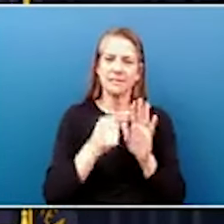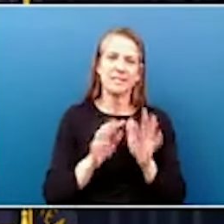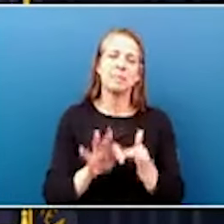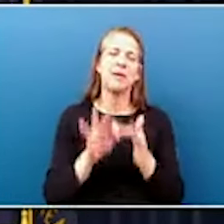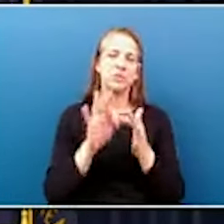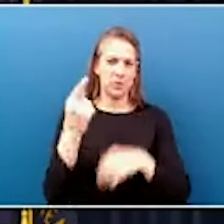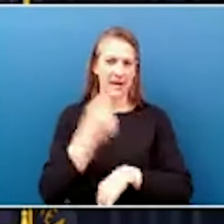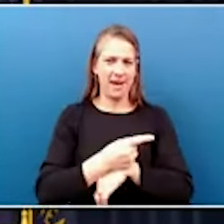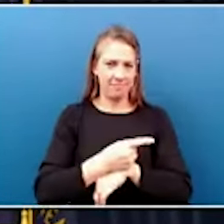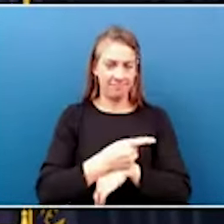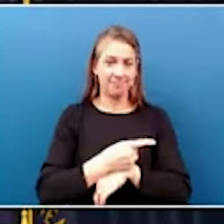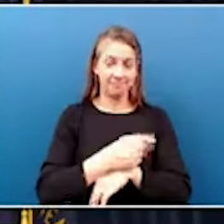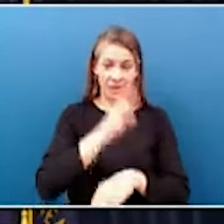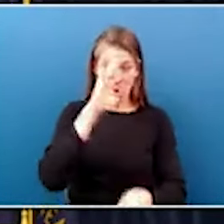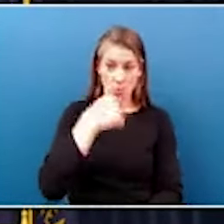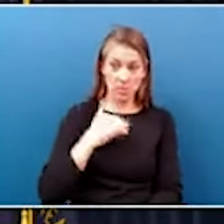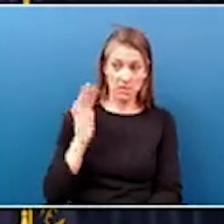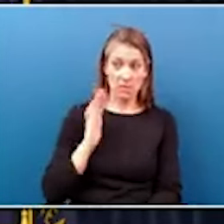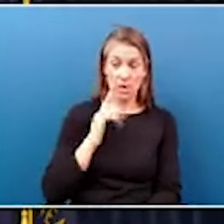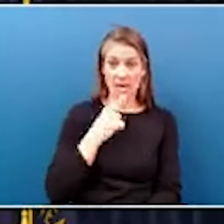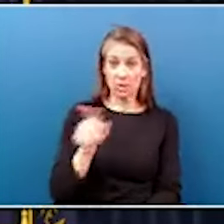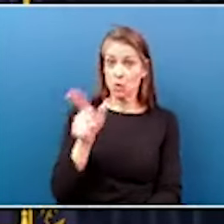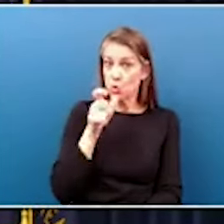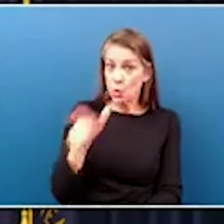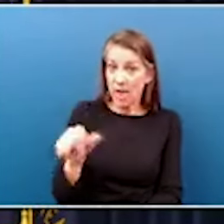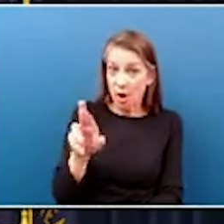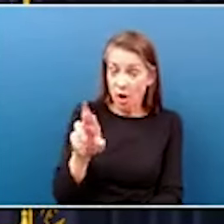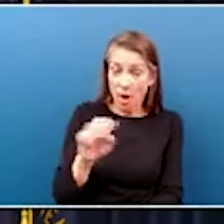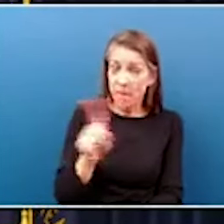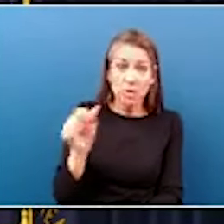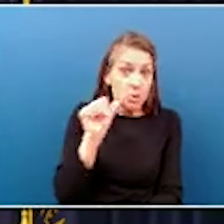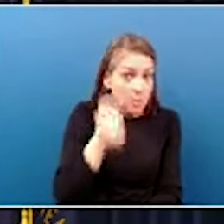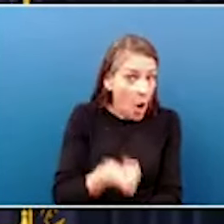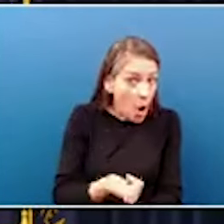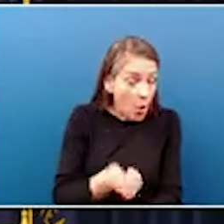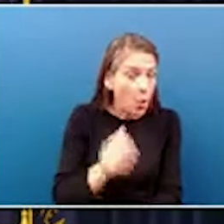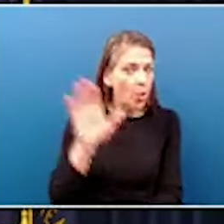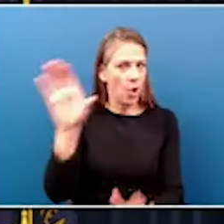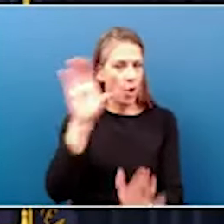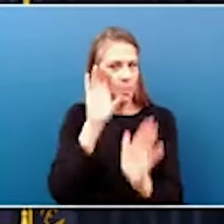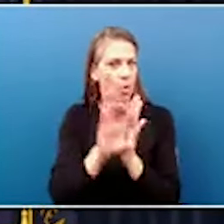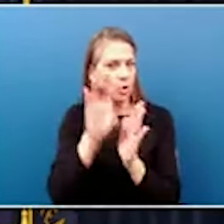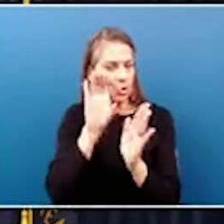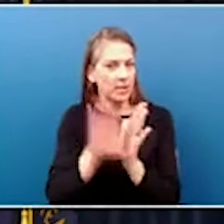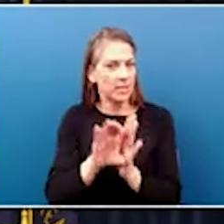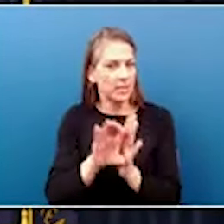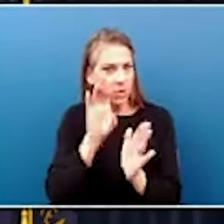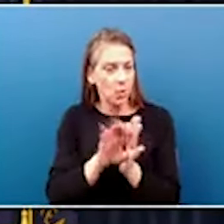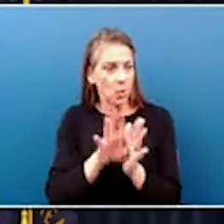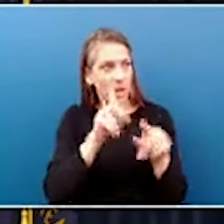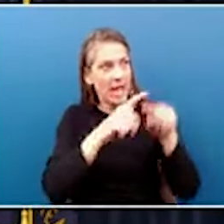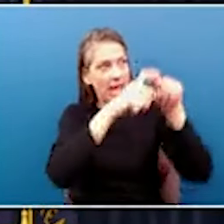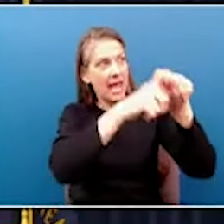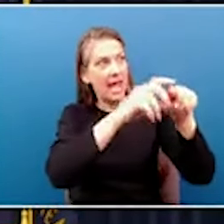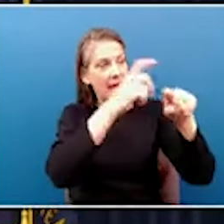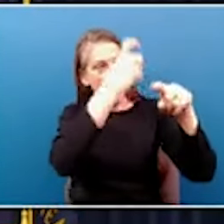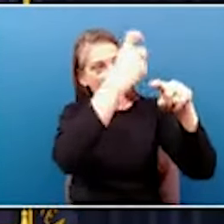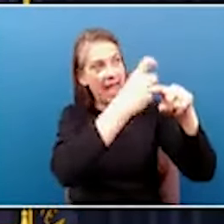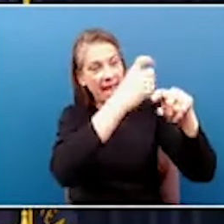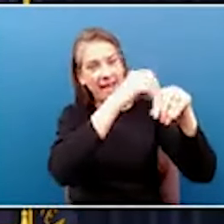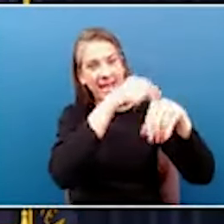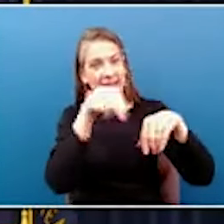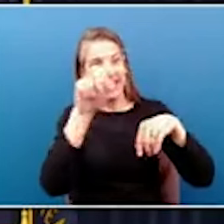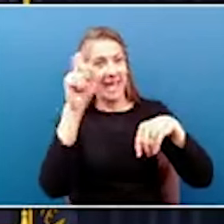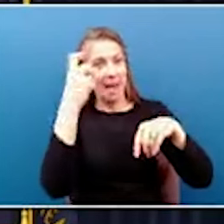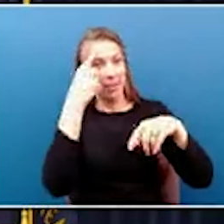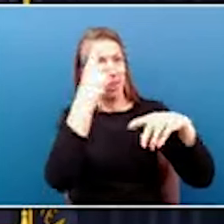previously announced who they are, but tomorrow their portraits, which will then hang here in the Capitol along with the others,